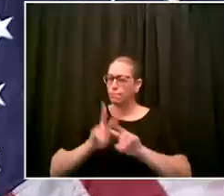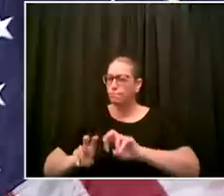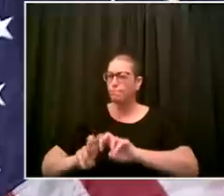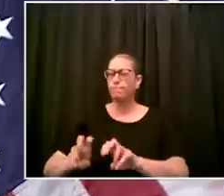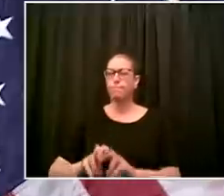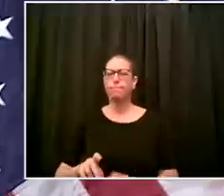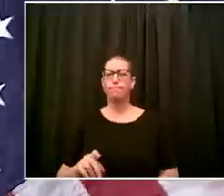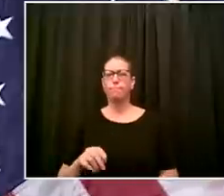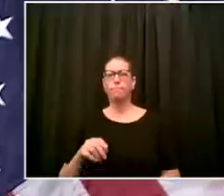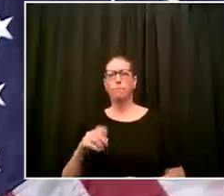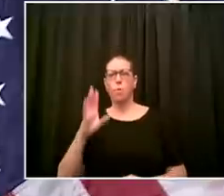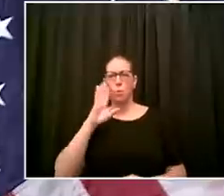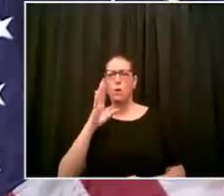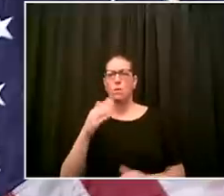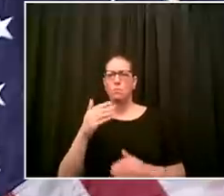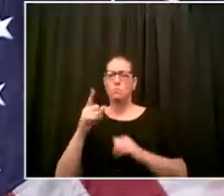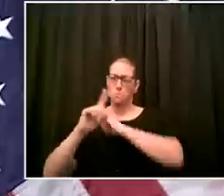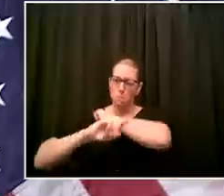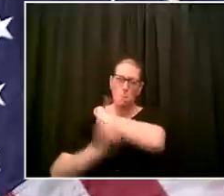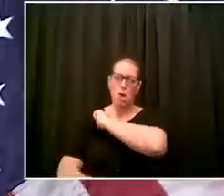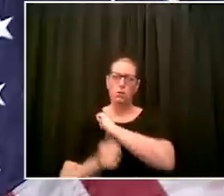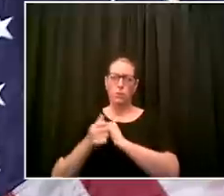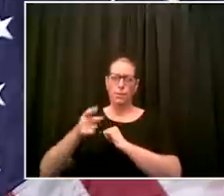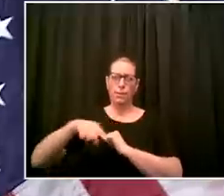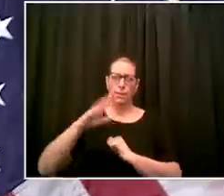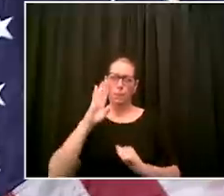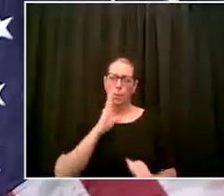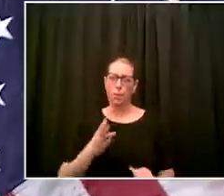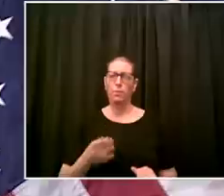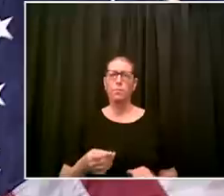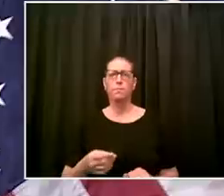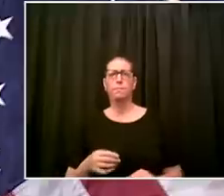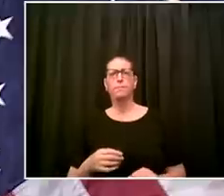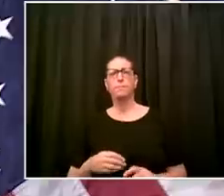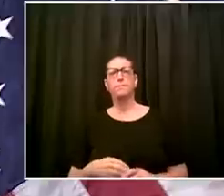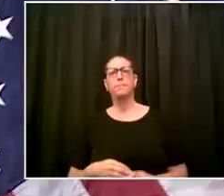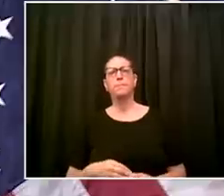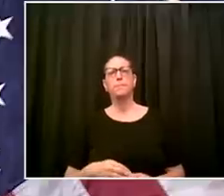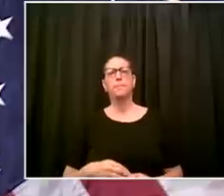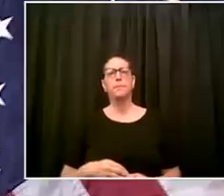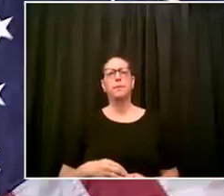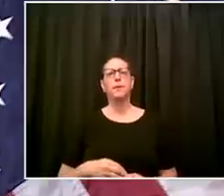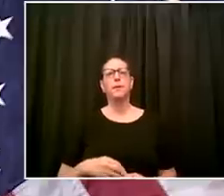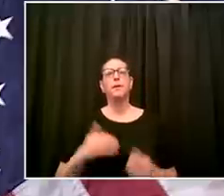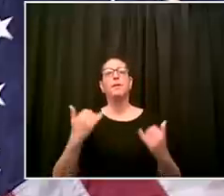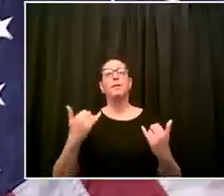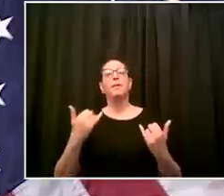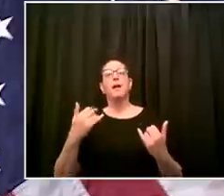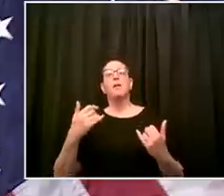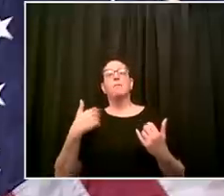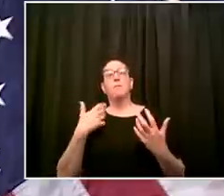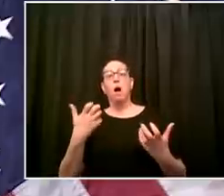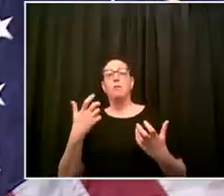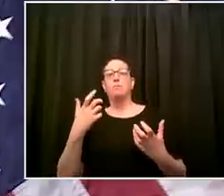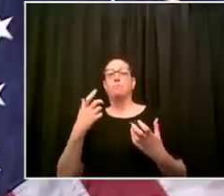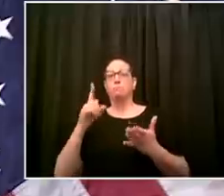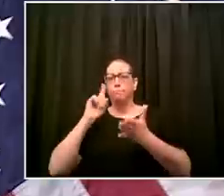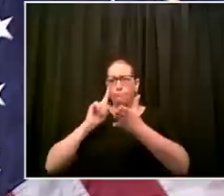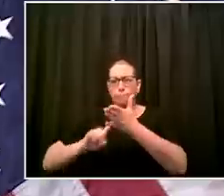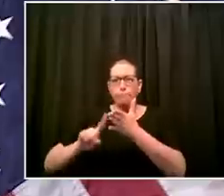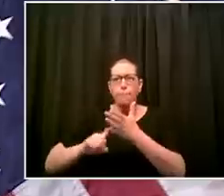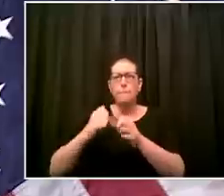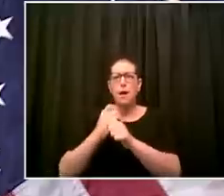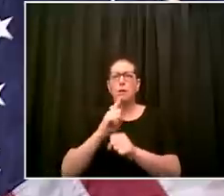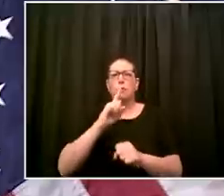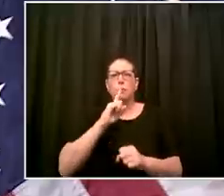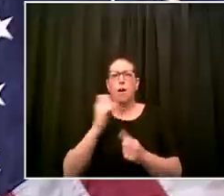sure that everything now the care there is the best it can and should be for every person